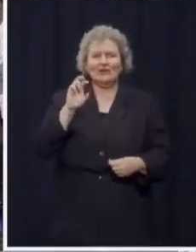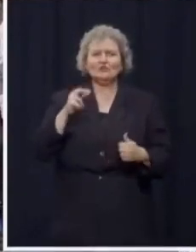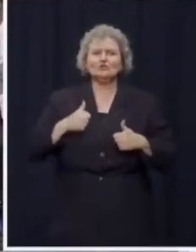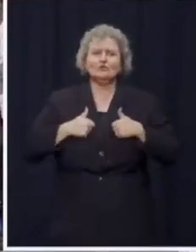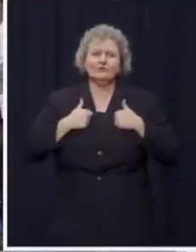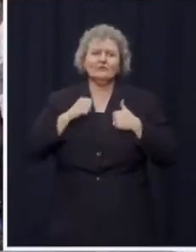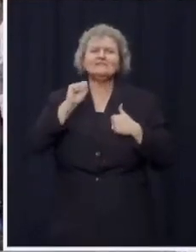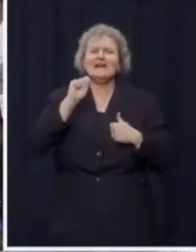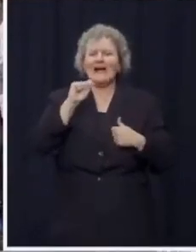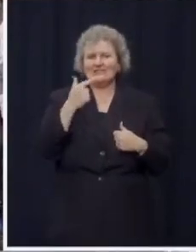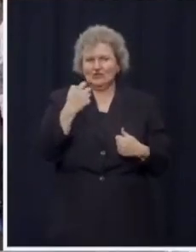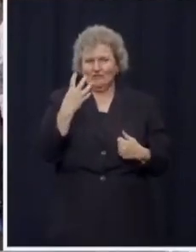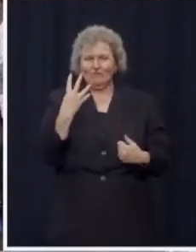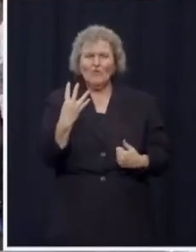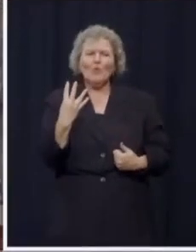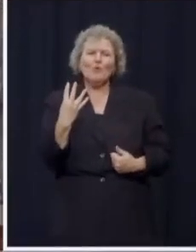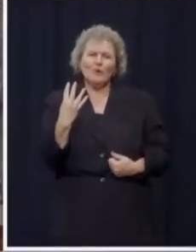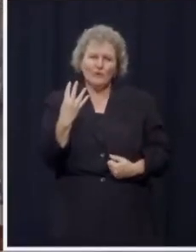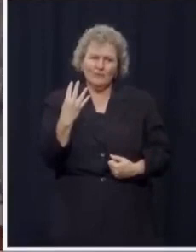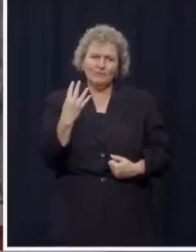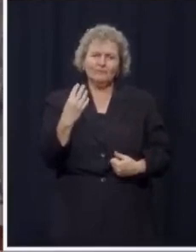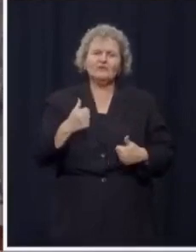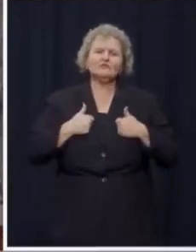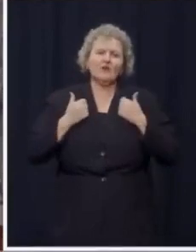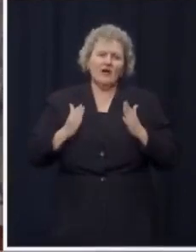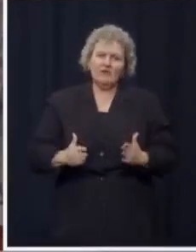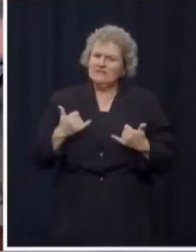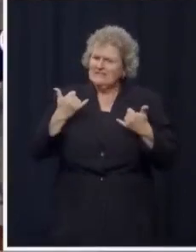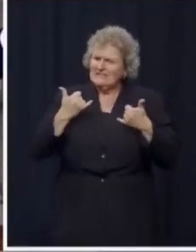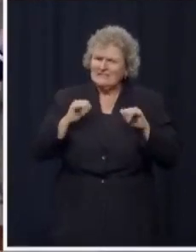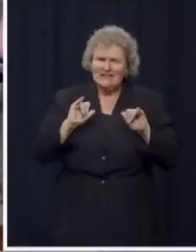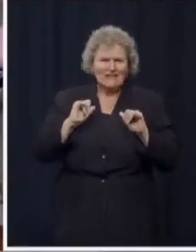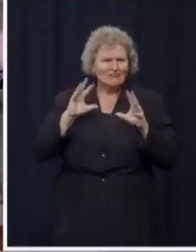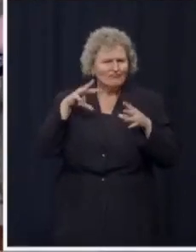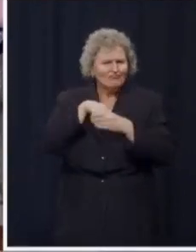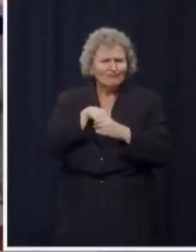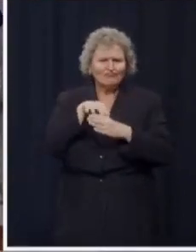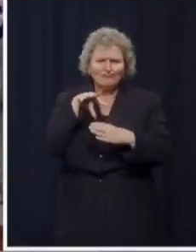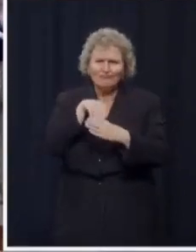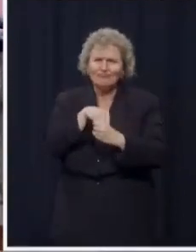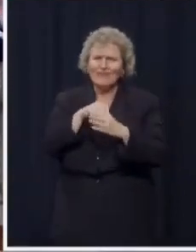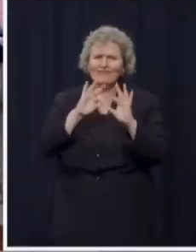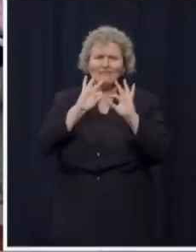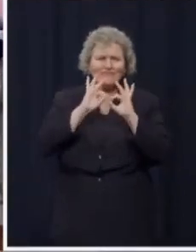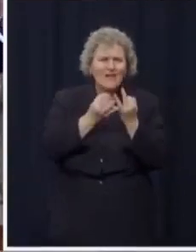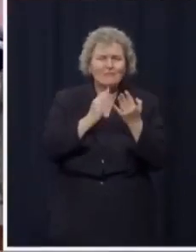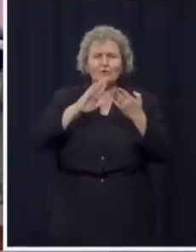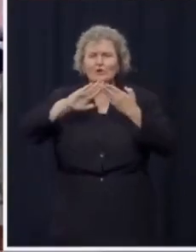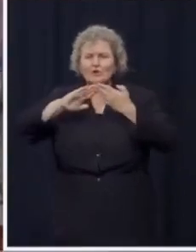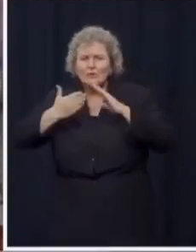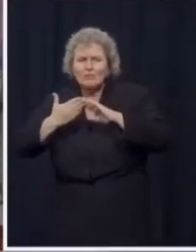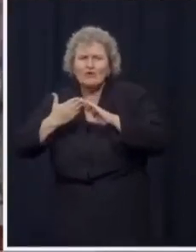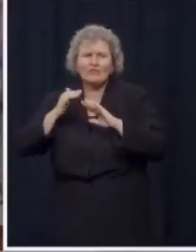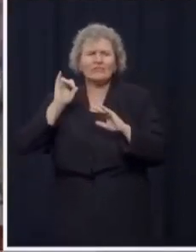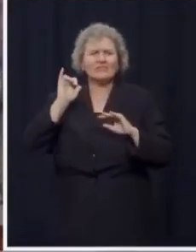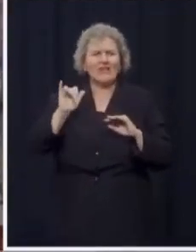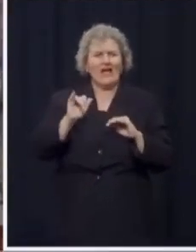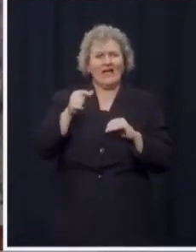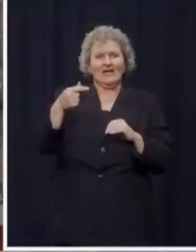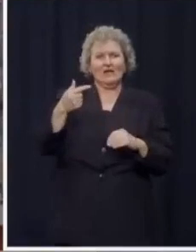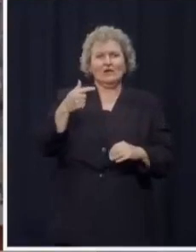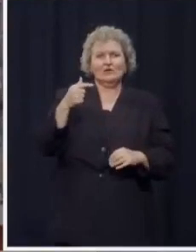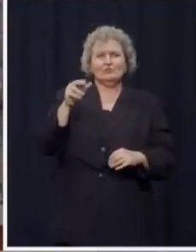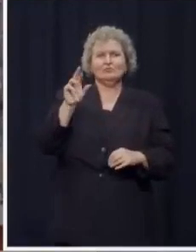of family, full of learning, and full of community. The property tax rent rebates have helped Gaylene stay in her home.